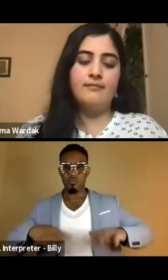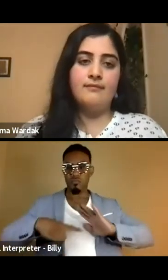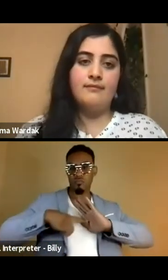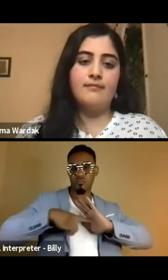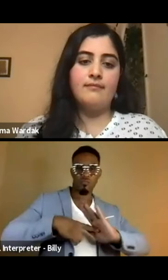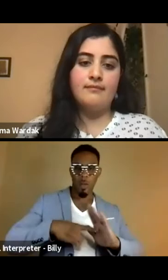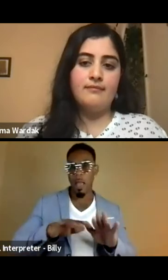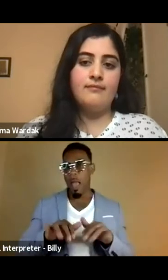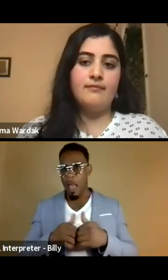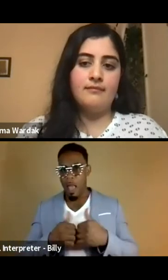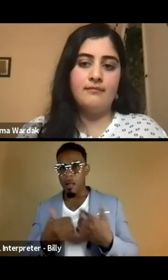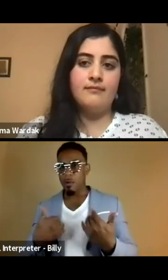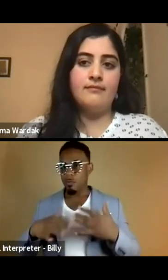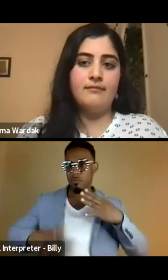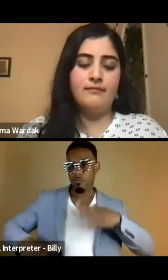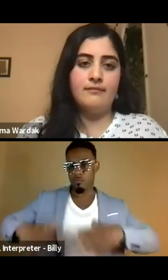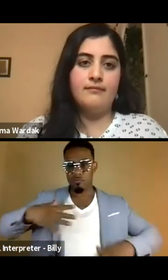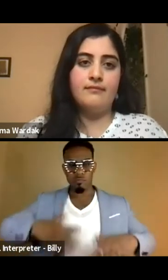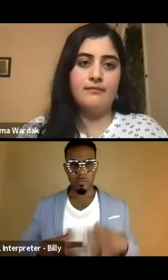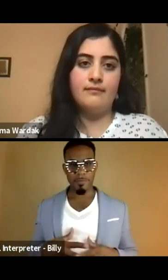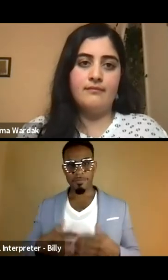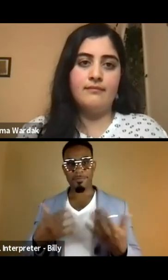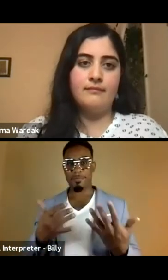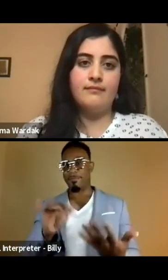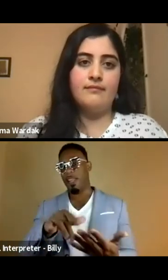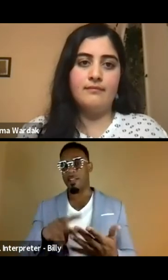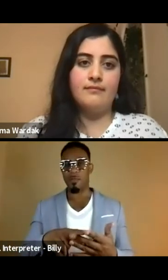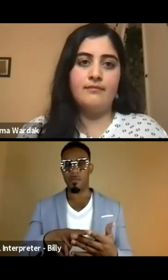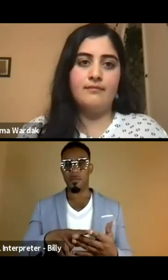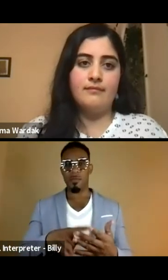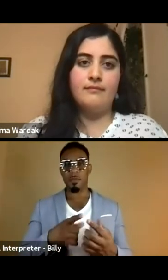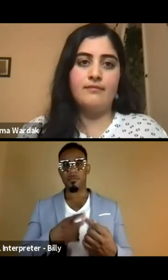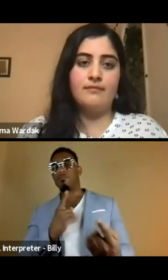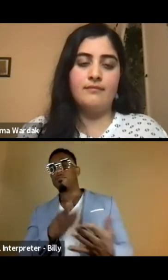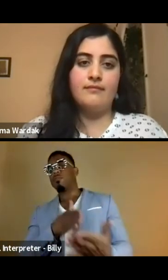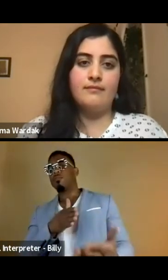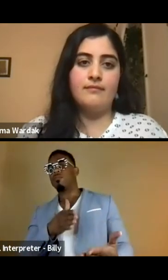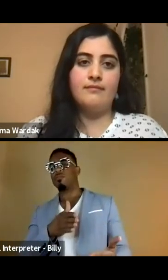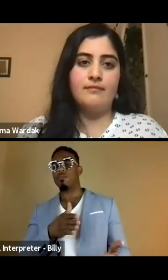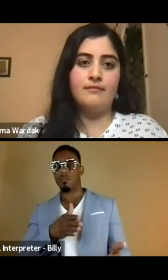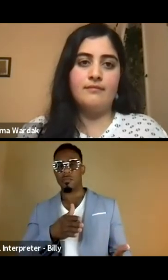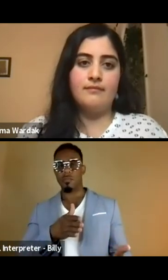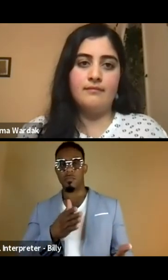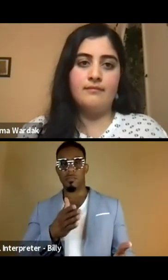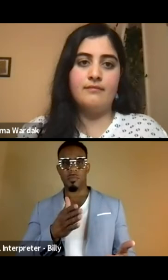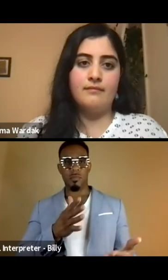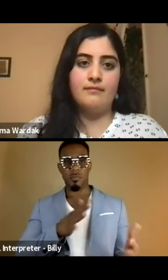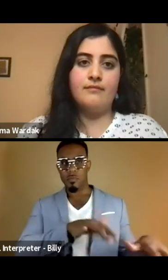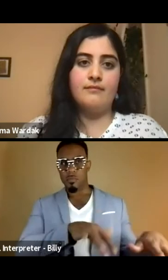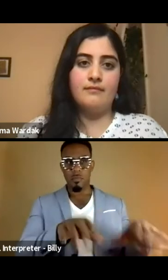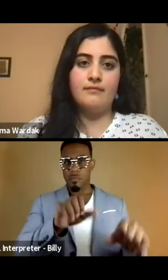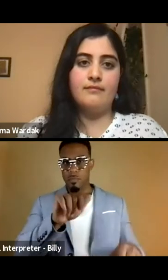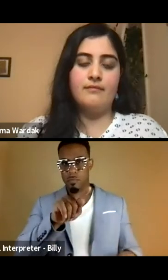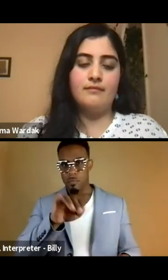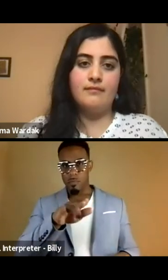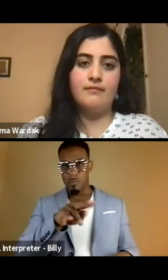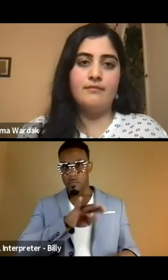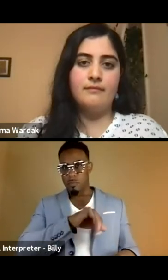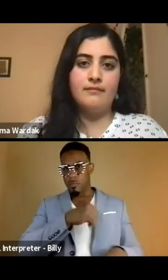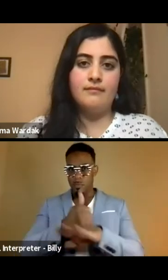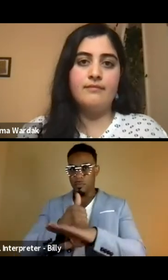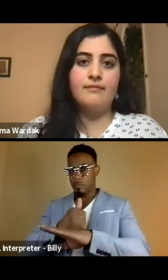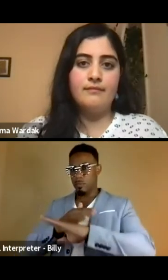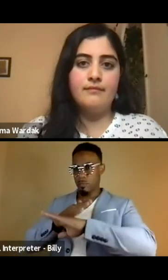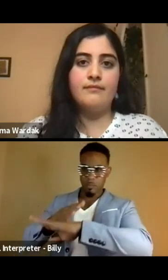um, how Afghan women dress to counter, um, the propaganda that Taliban are putting out there